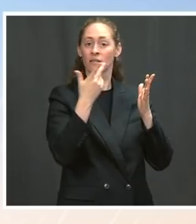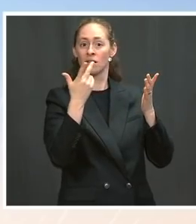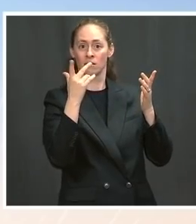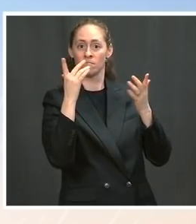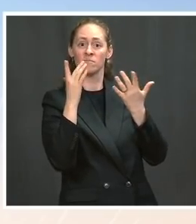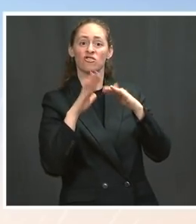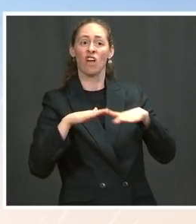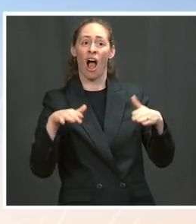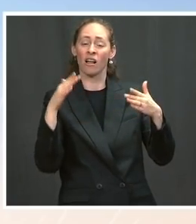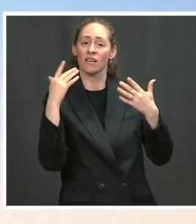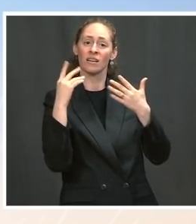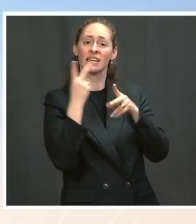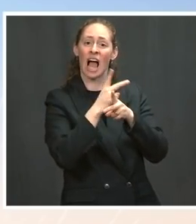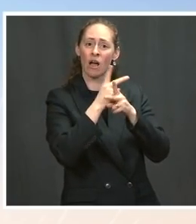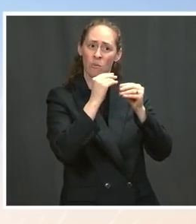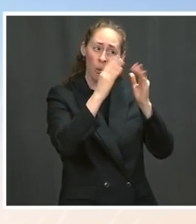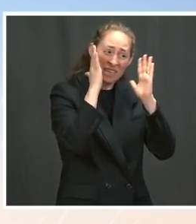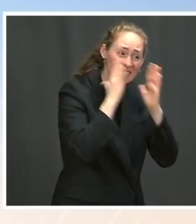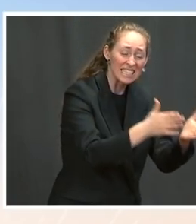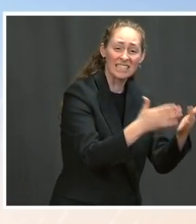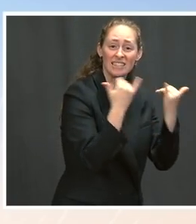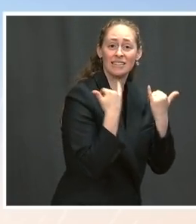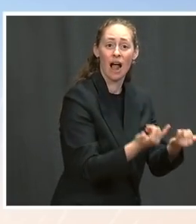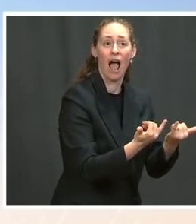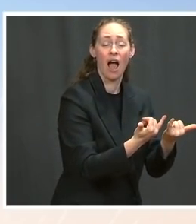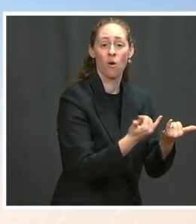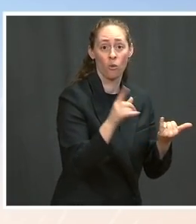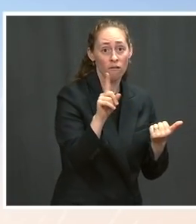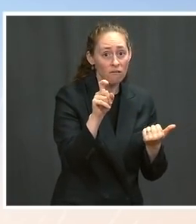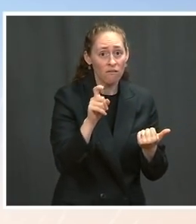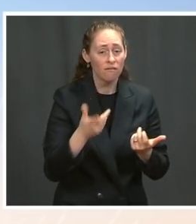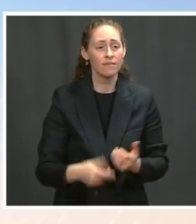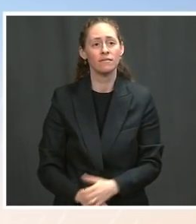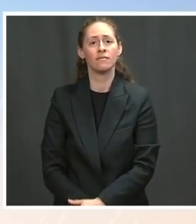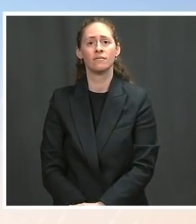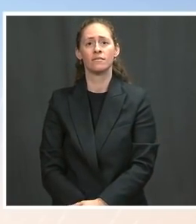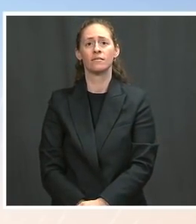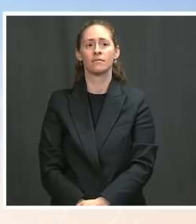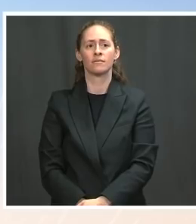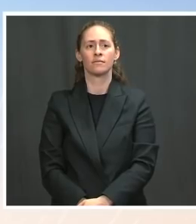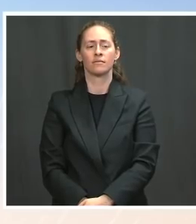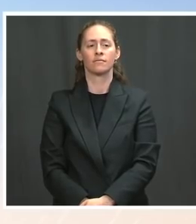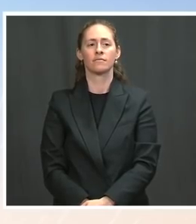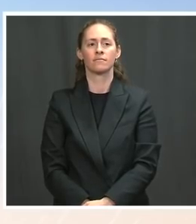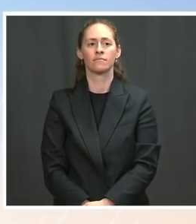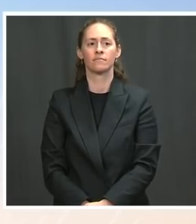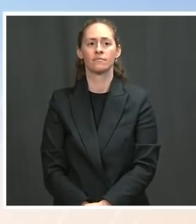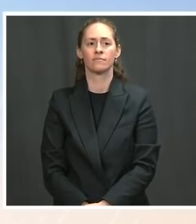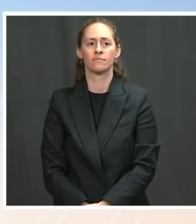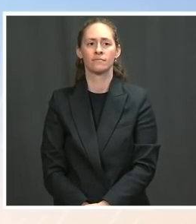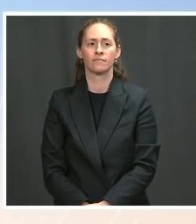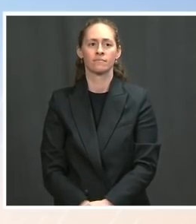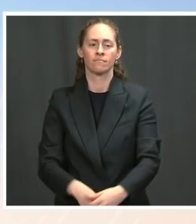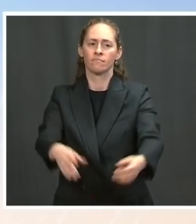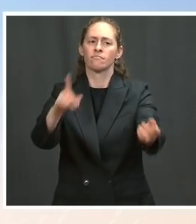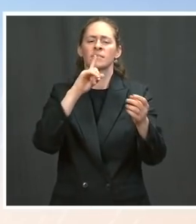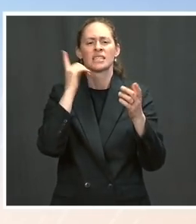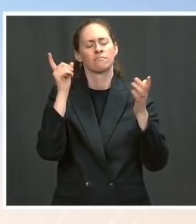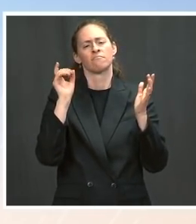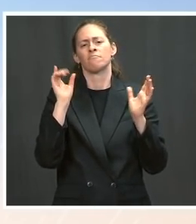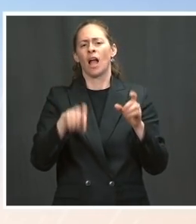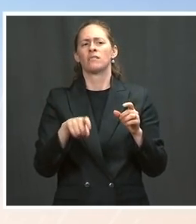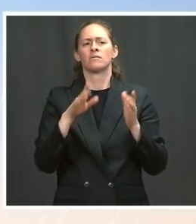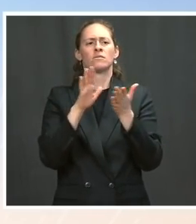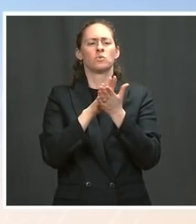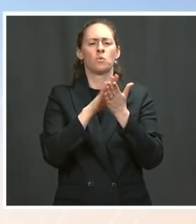me say, what Secretary Cardona has conveyed, which is consistent with the President's view, is that we need to have schools open five days a week, 100 percent of schools across